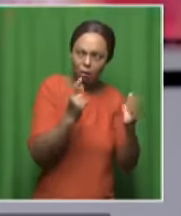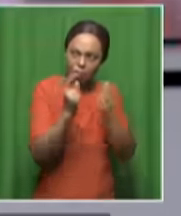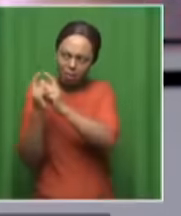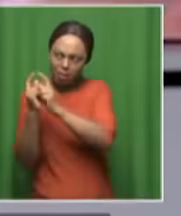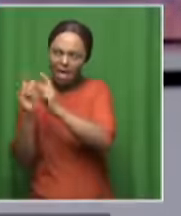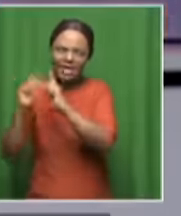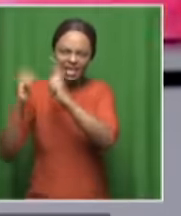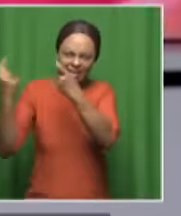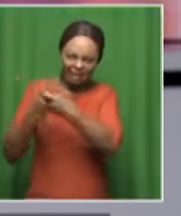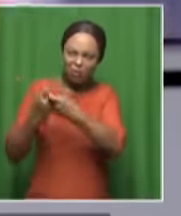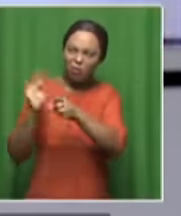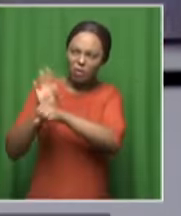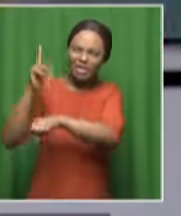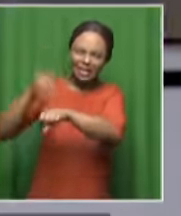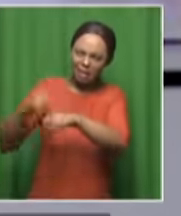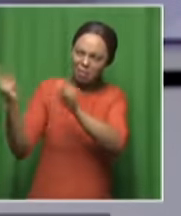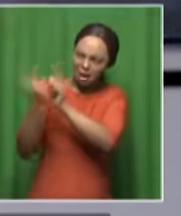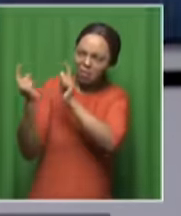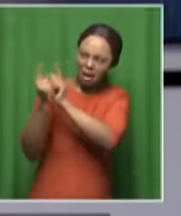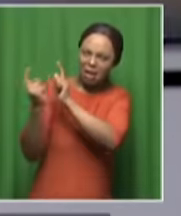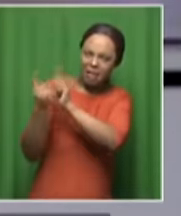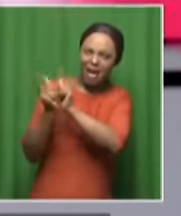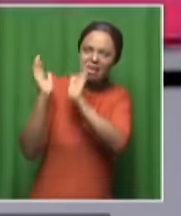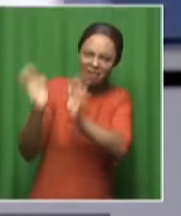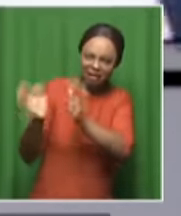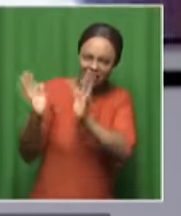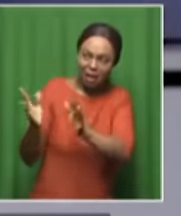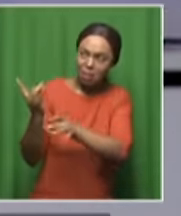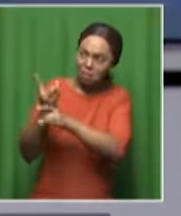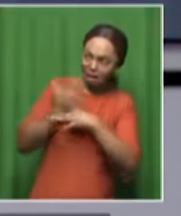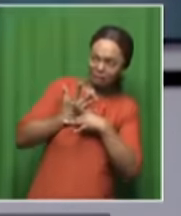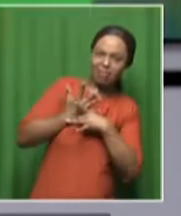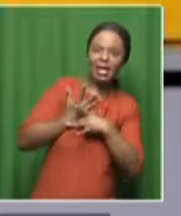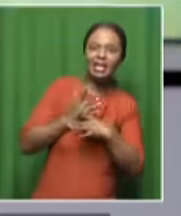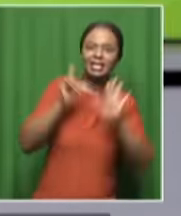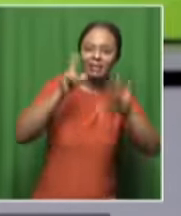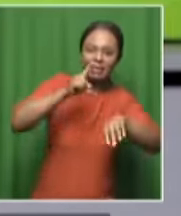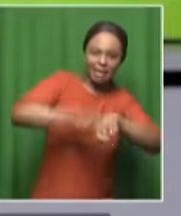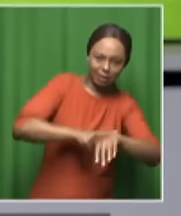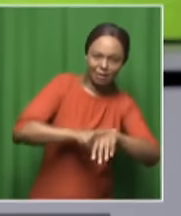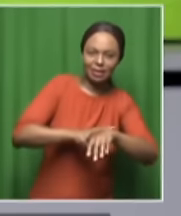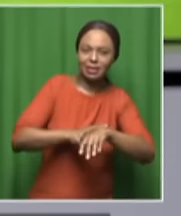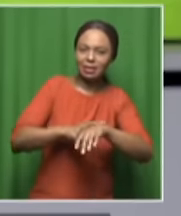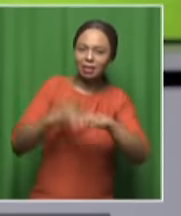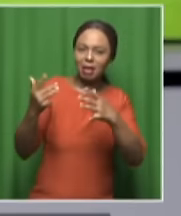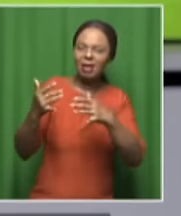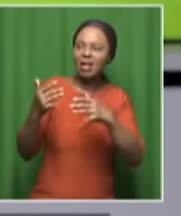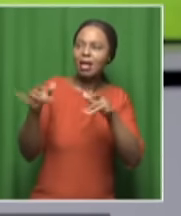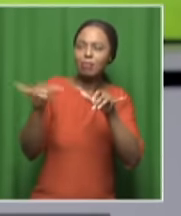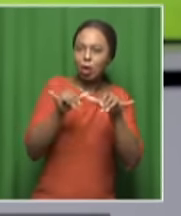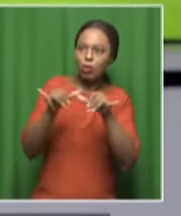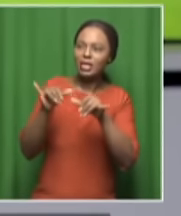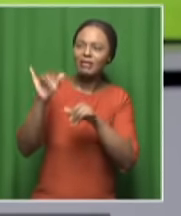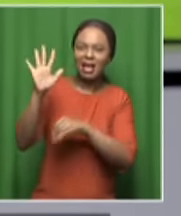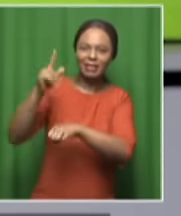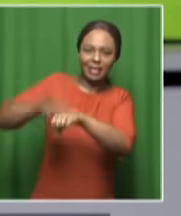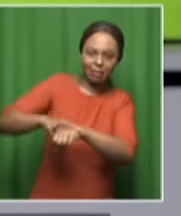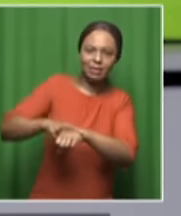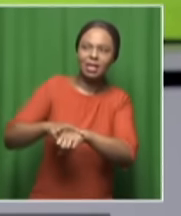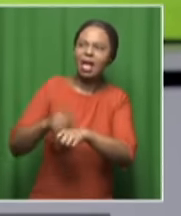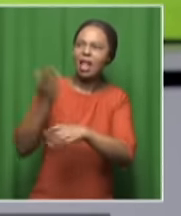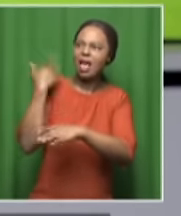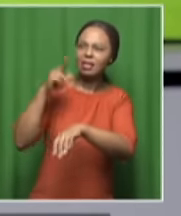we've played 14 times and beaten us seven times, thrown five times. We've only beaten them twice. The last time we beat them